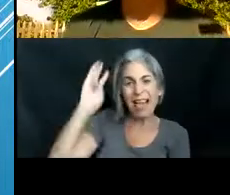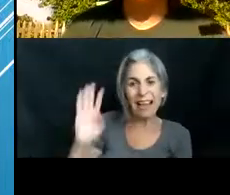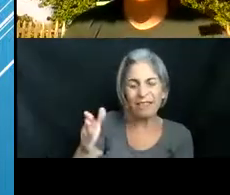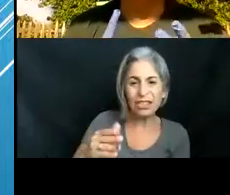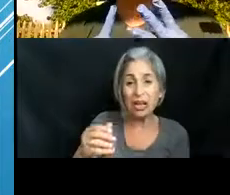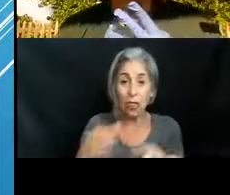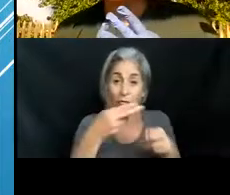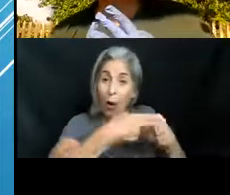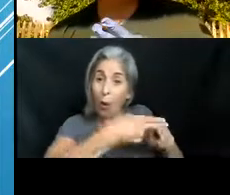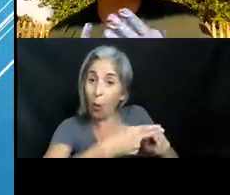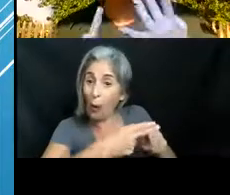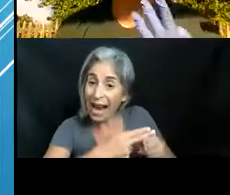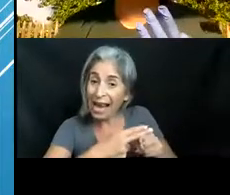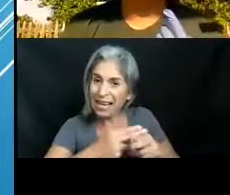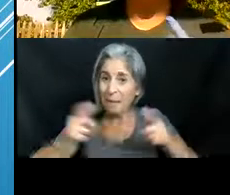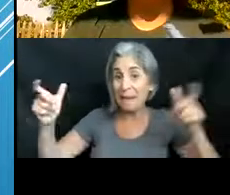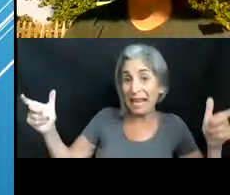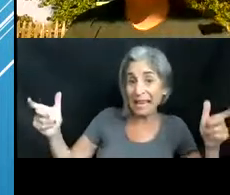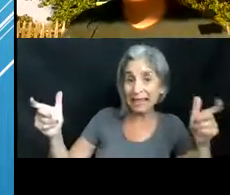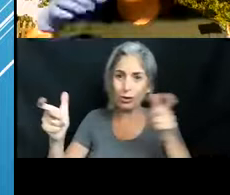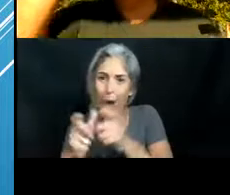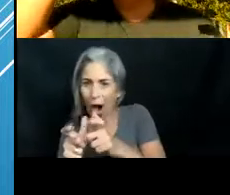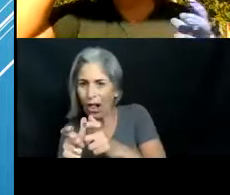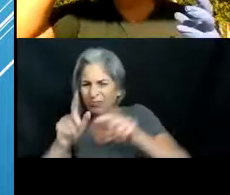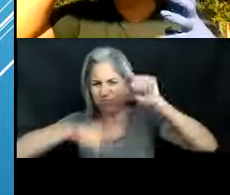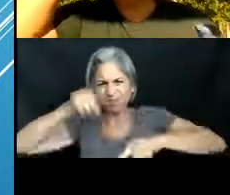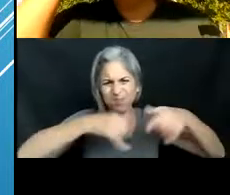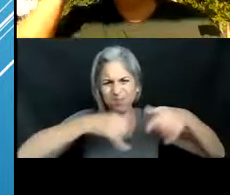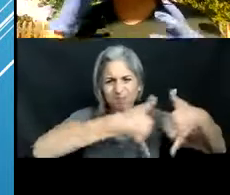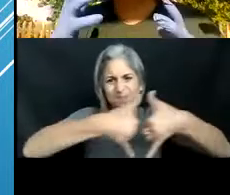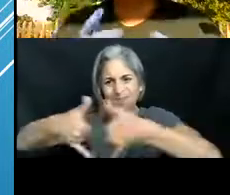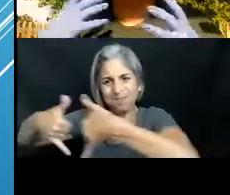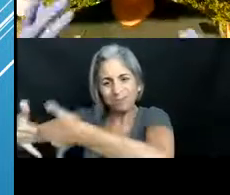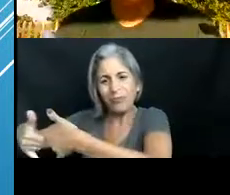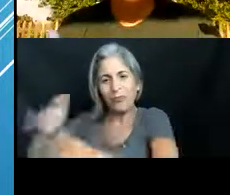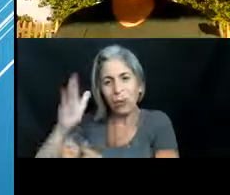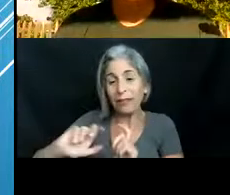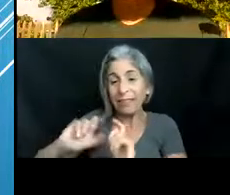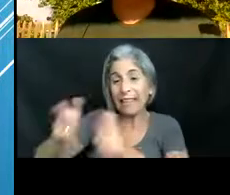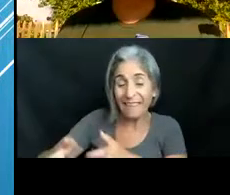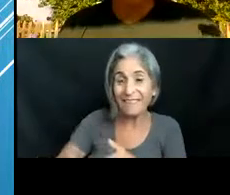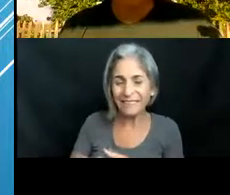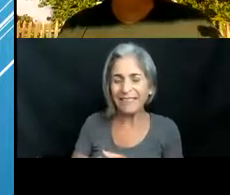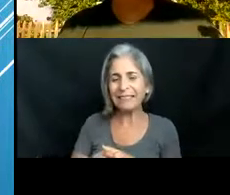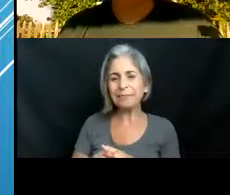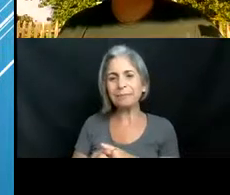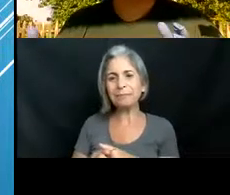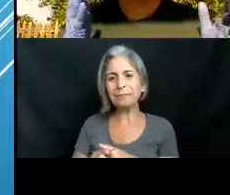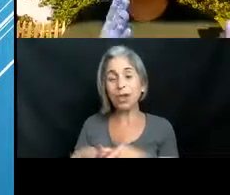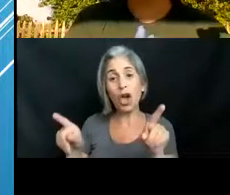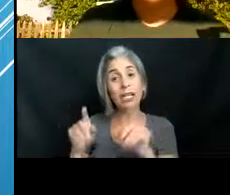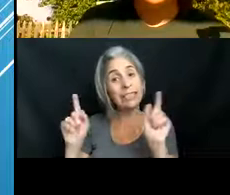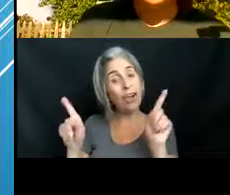weight of lionfish caught, the biggest lionfish, the smallest lionfish, and people will win awards and participate in that way, and then oftentimes